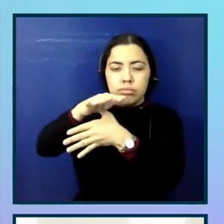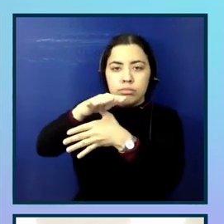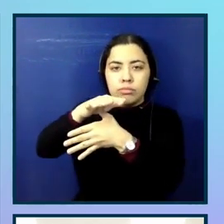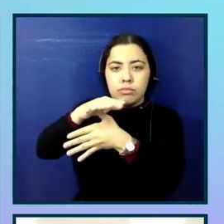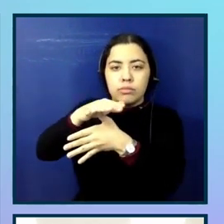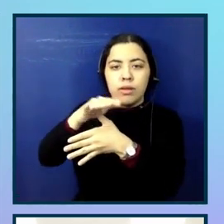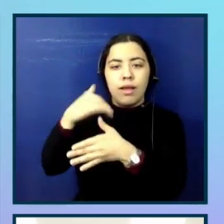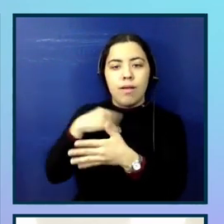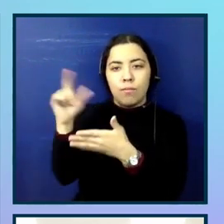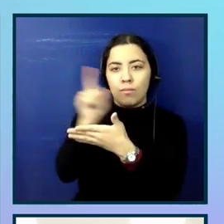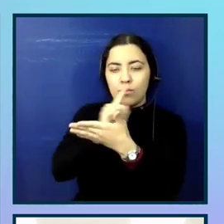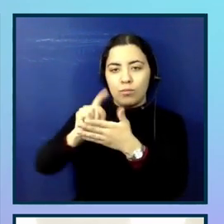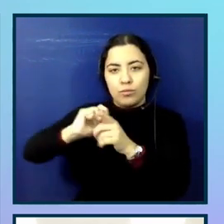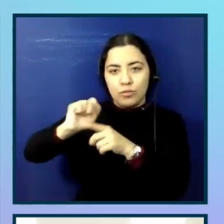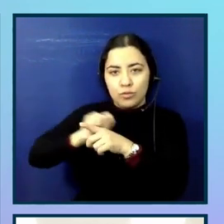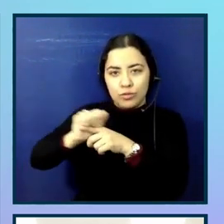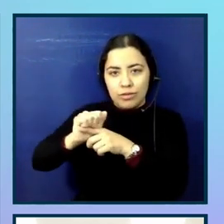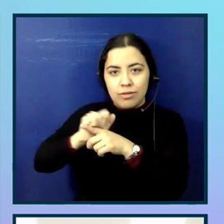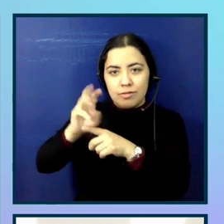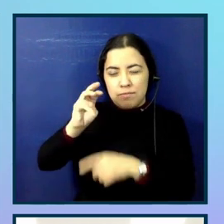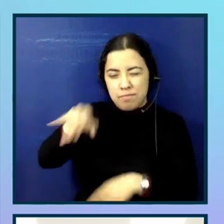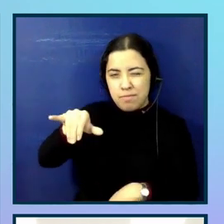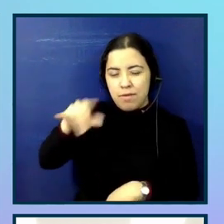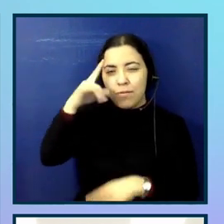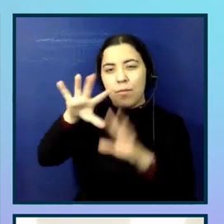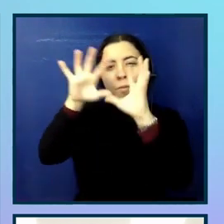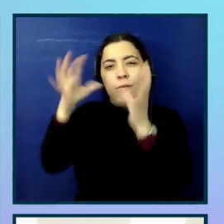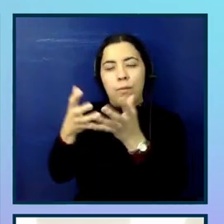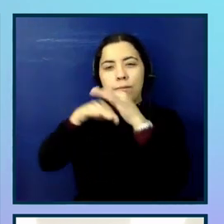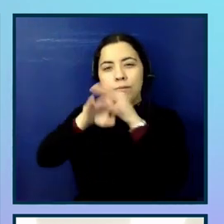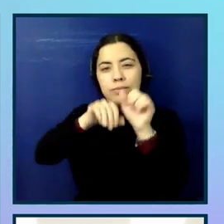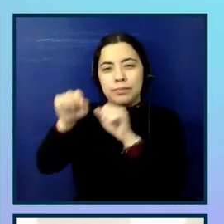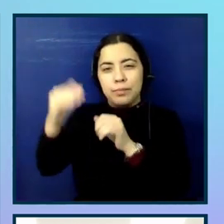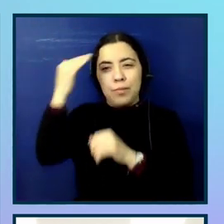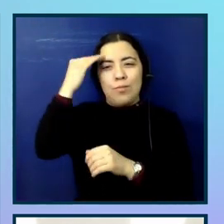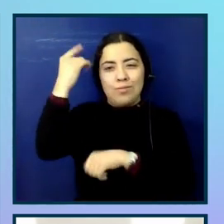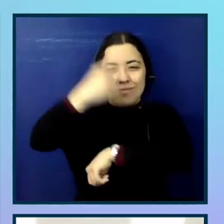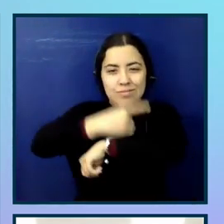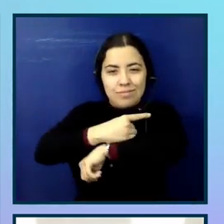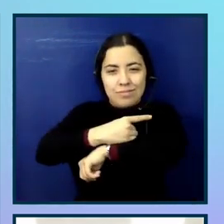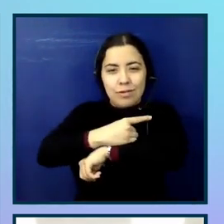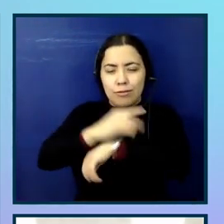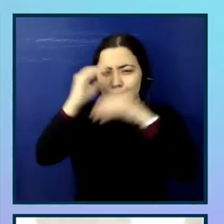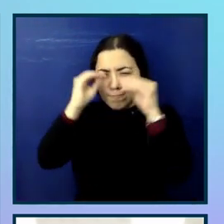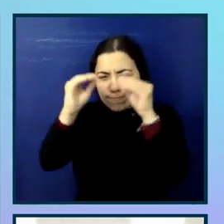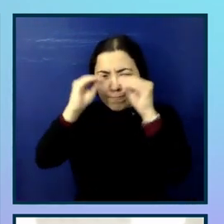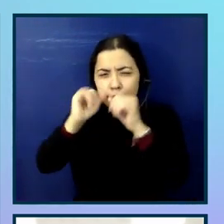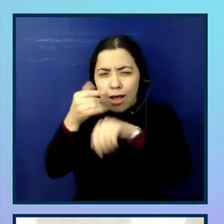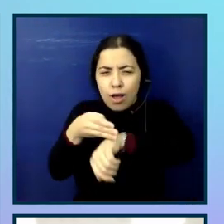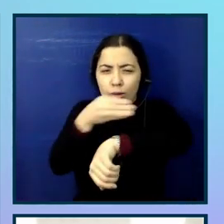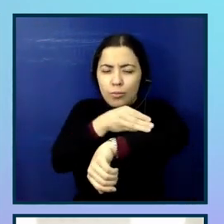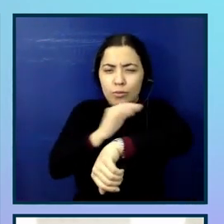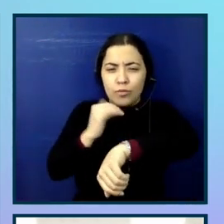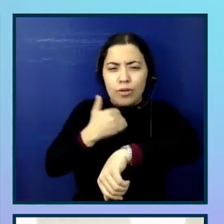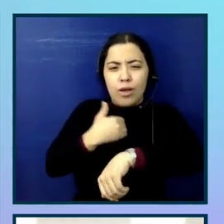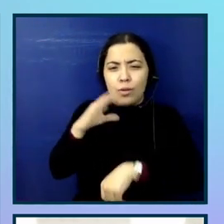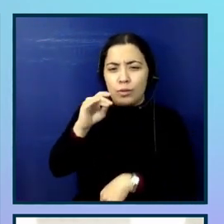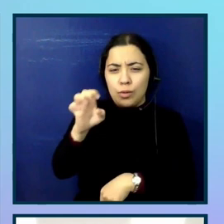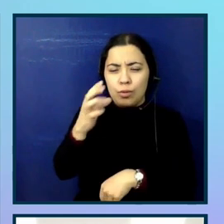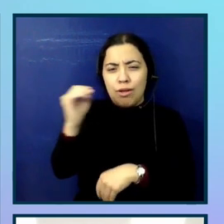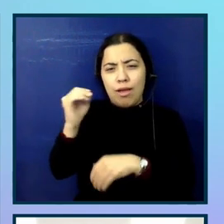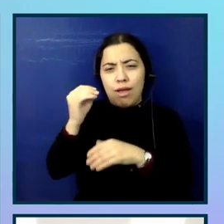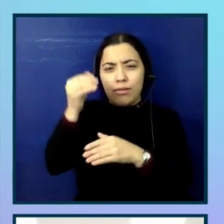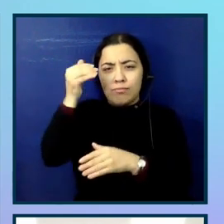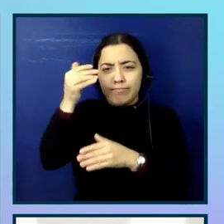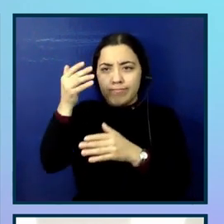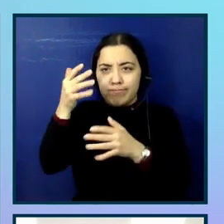Global Accessibility Awareness Day for the department with presentations and examples on how to improve our code and practices. And since